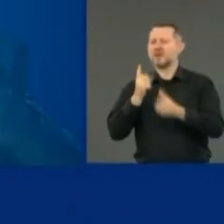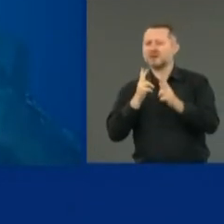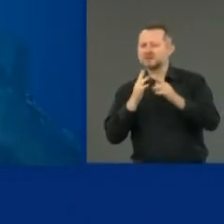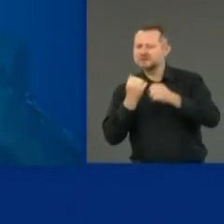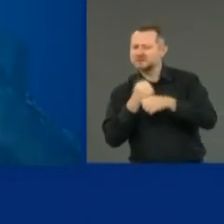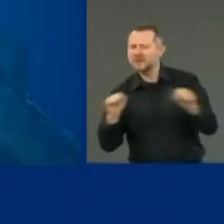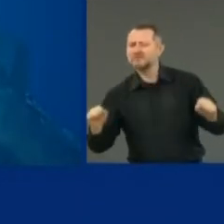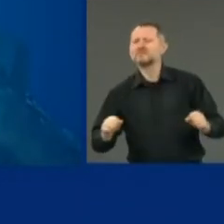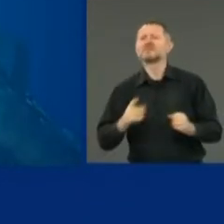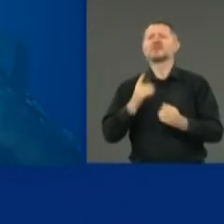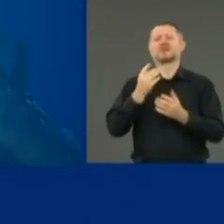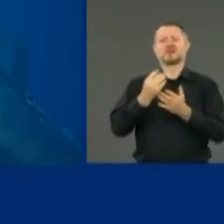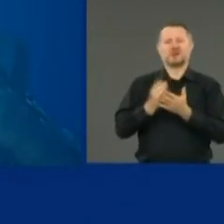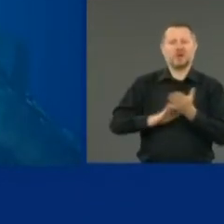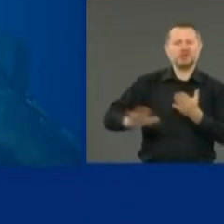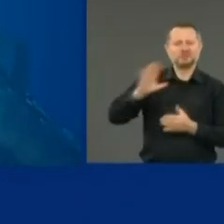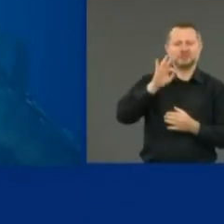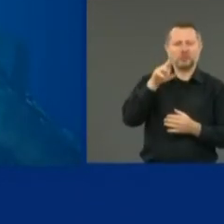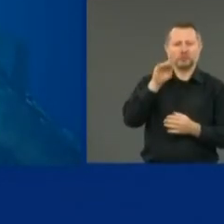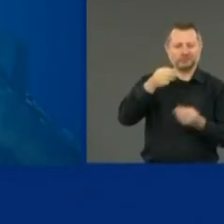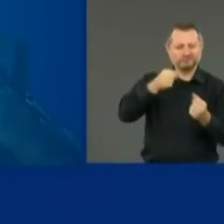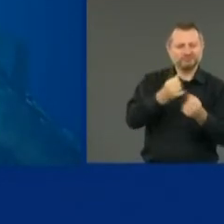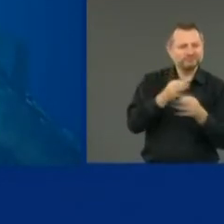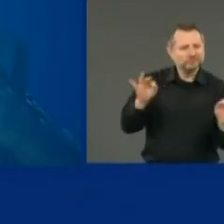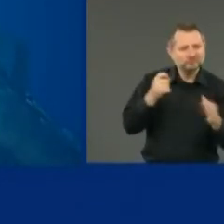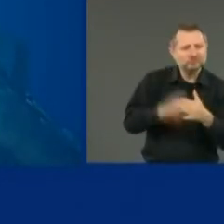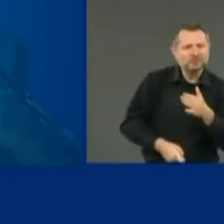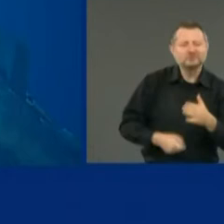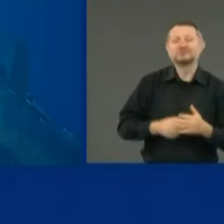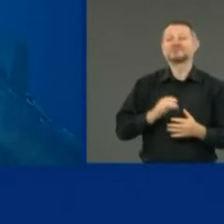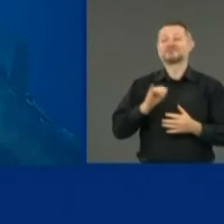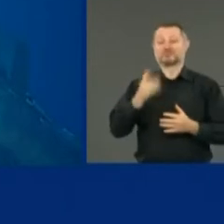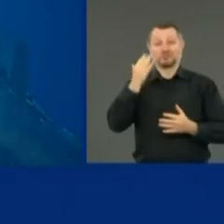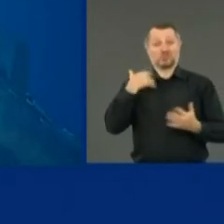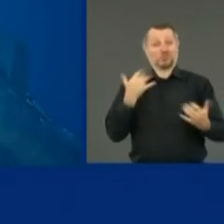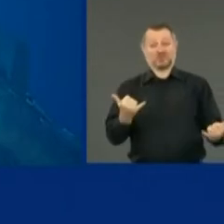and passing a reform agenda for criminal justice.